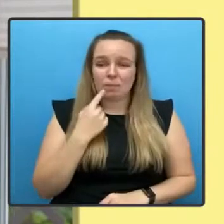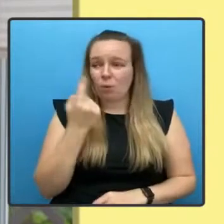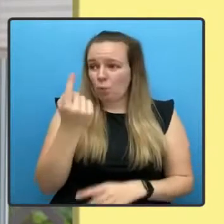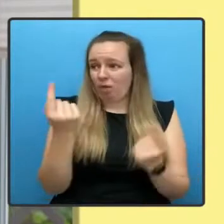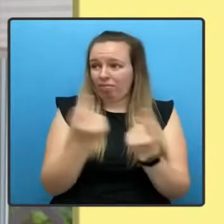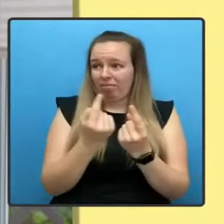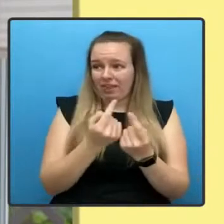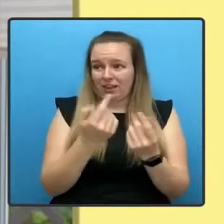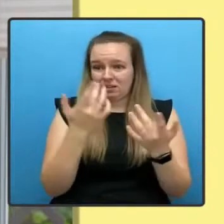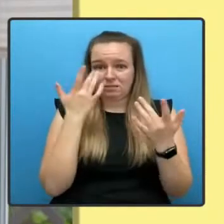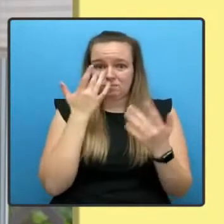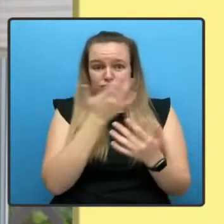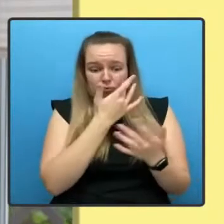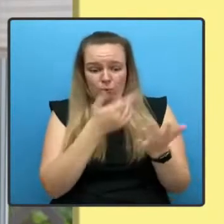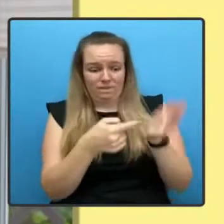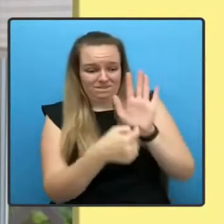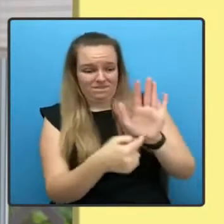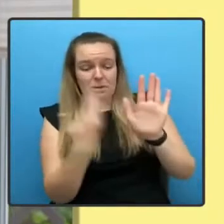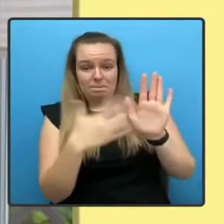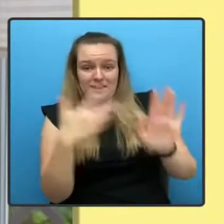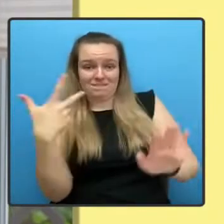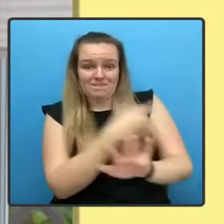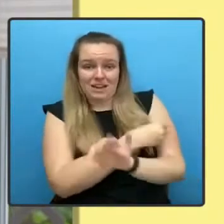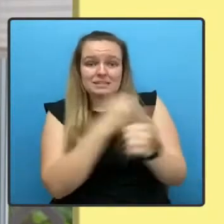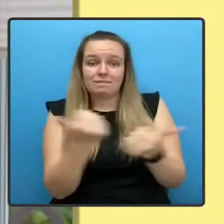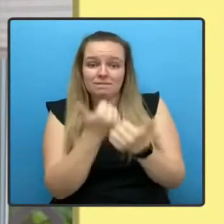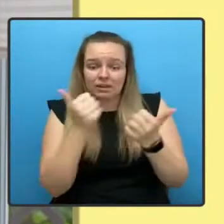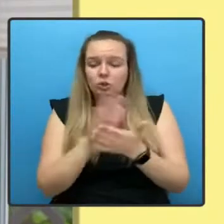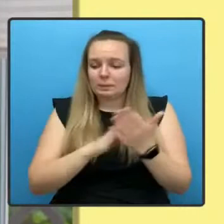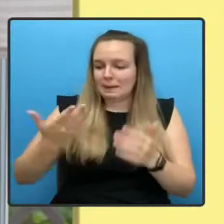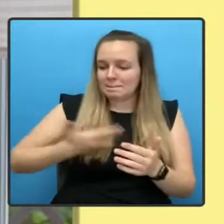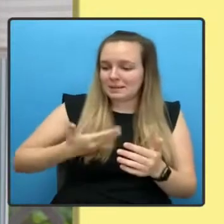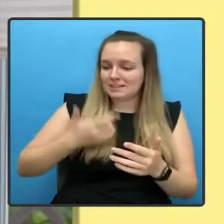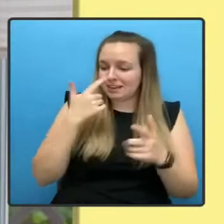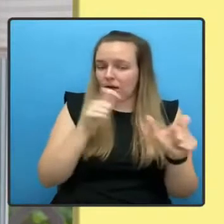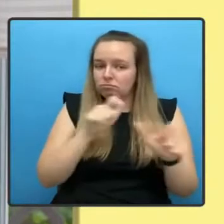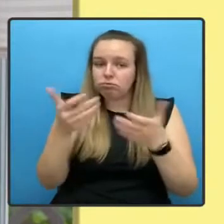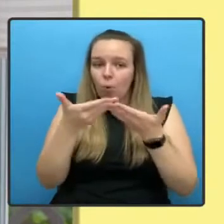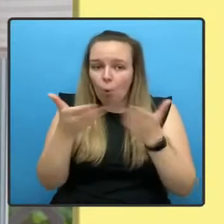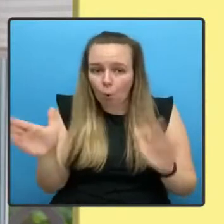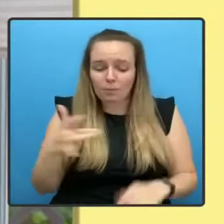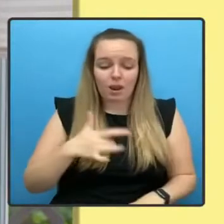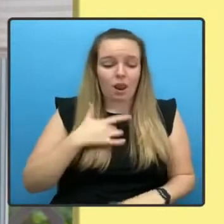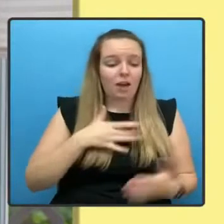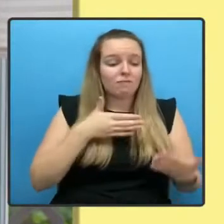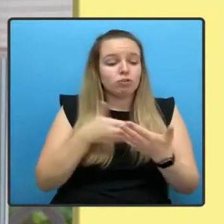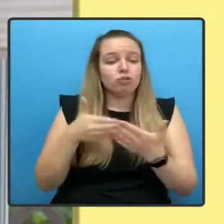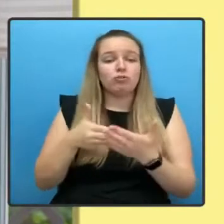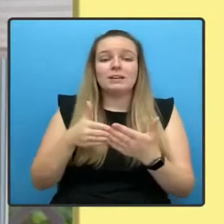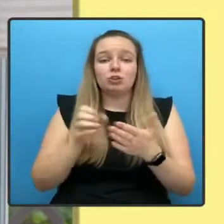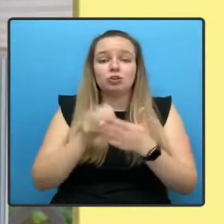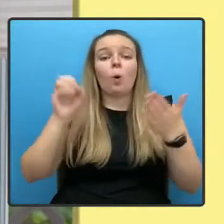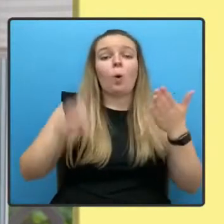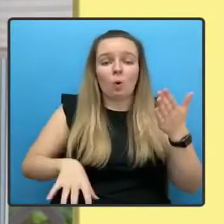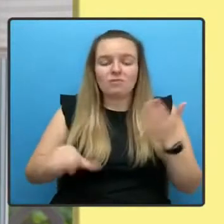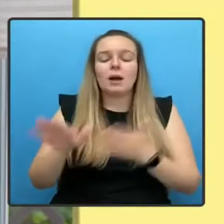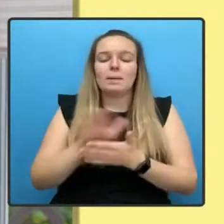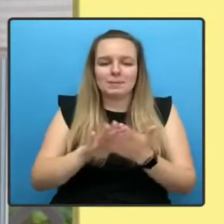helps keep businesses open and our lives free of restrictions, then I believe it will be worth it.